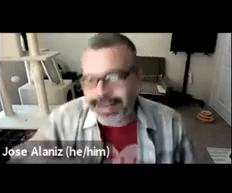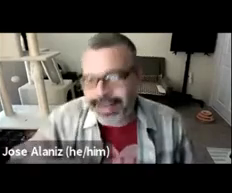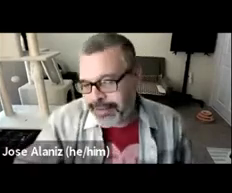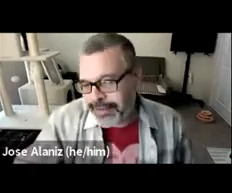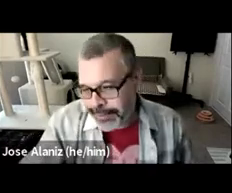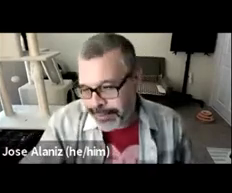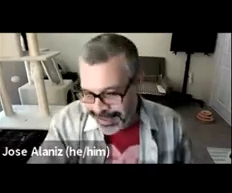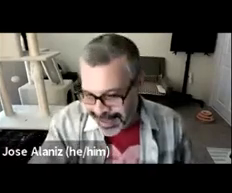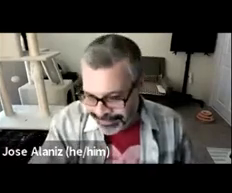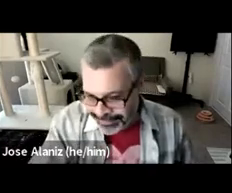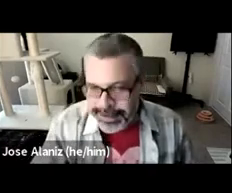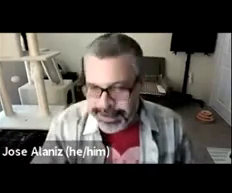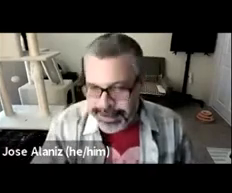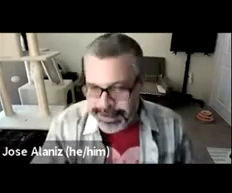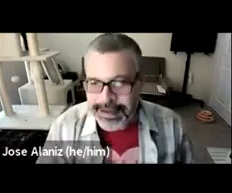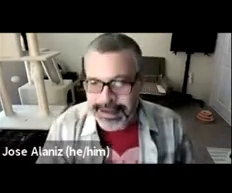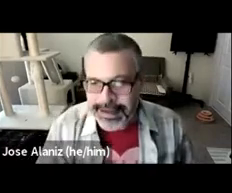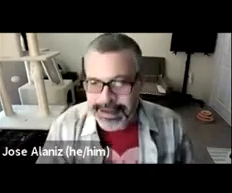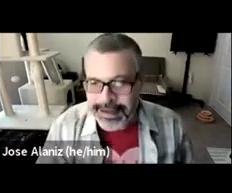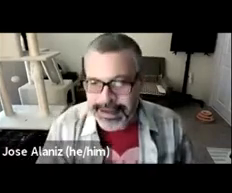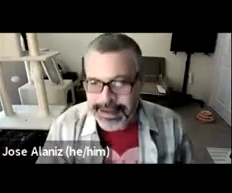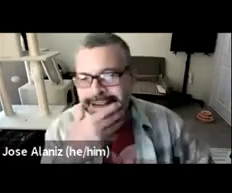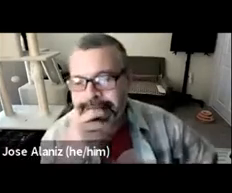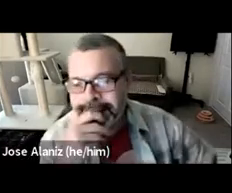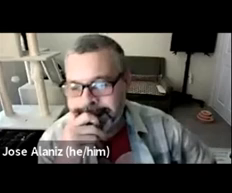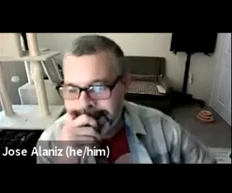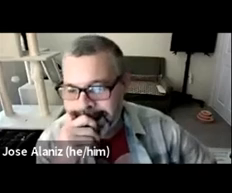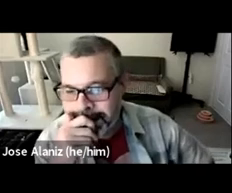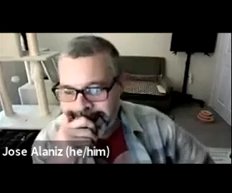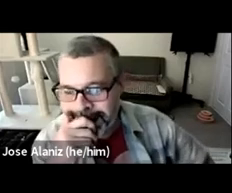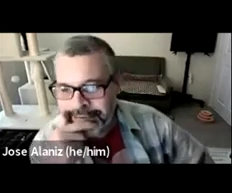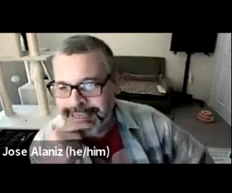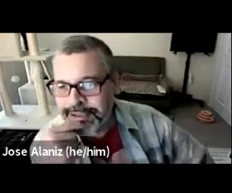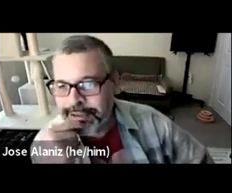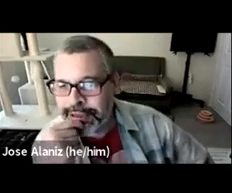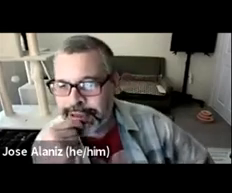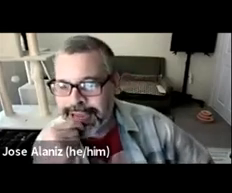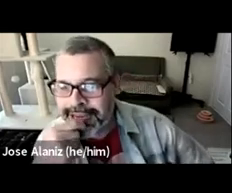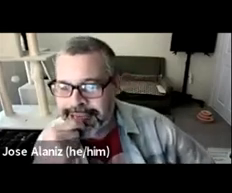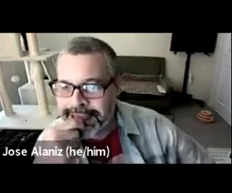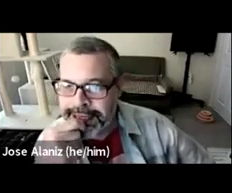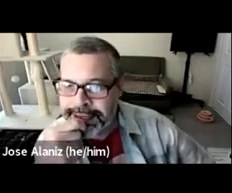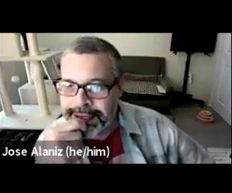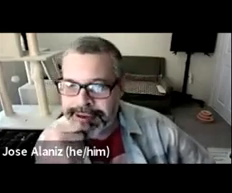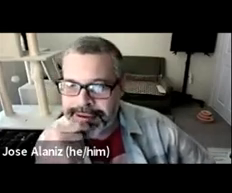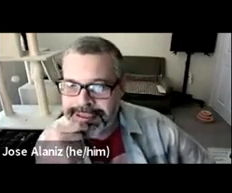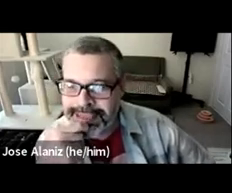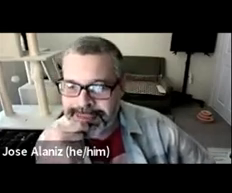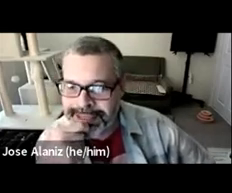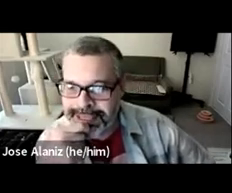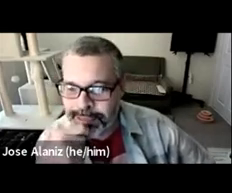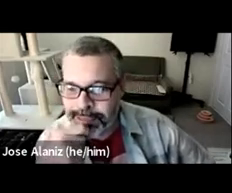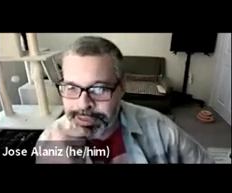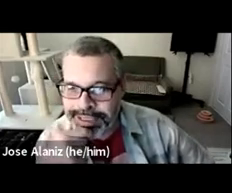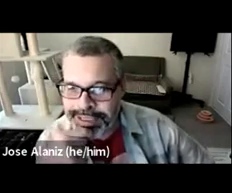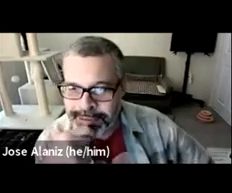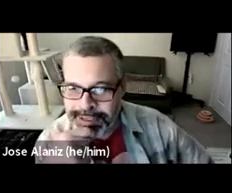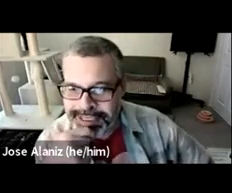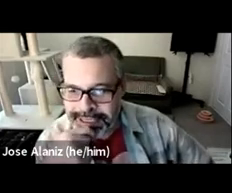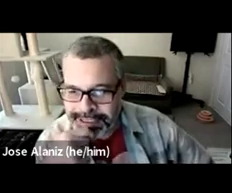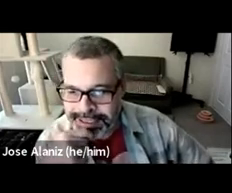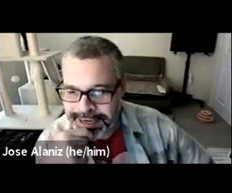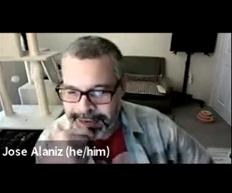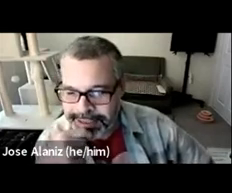and, and normal and living kind of an everyday life. One other thing that, that I was going to say though, is that even as you look at, uh, some of these more